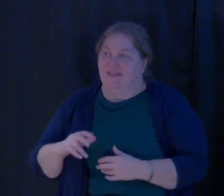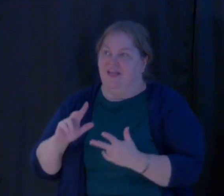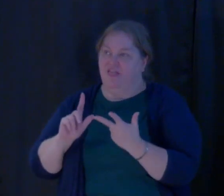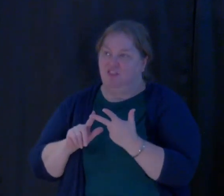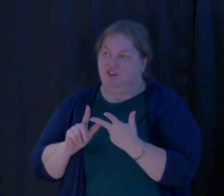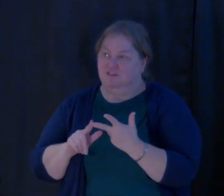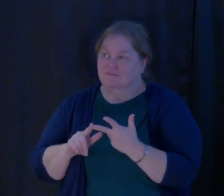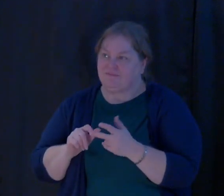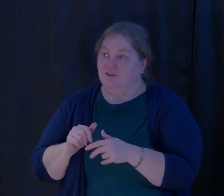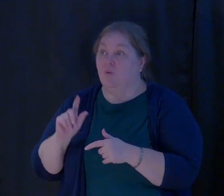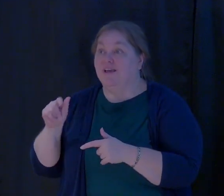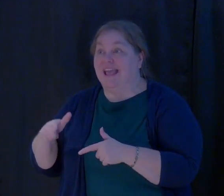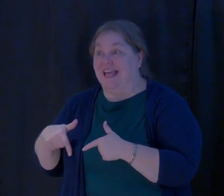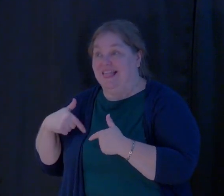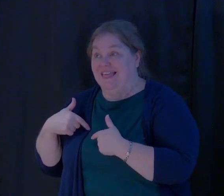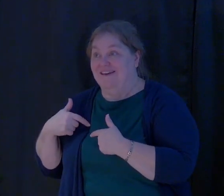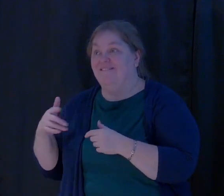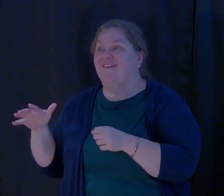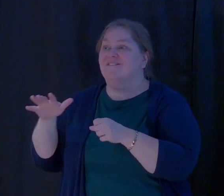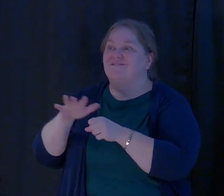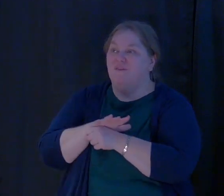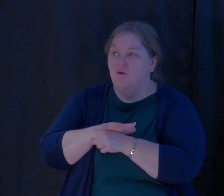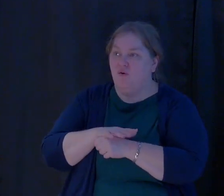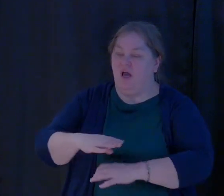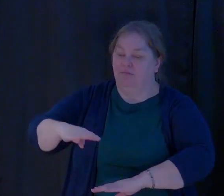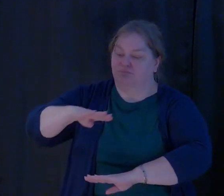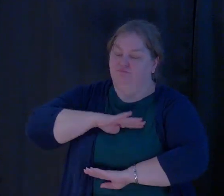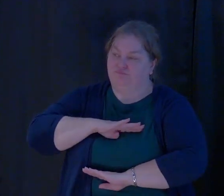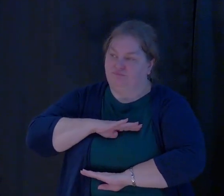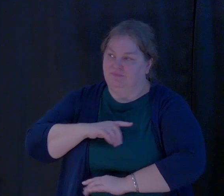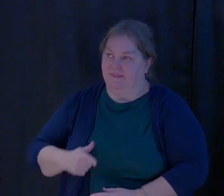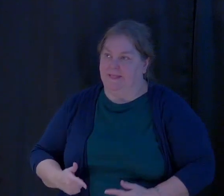we can live a full and fulfilled life.